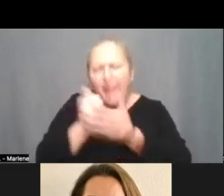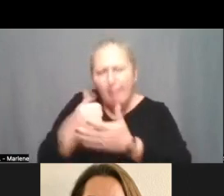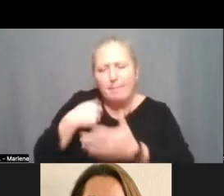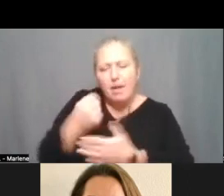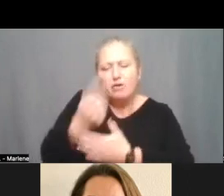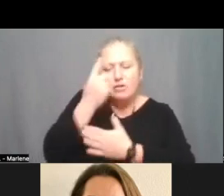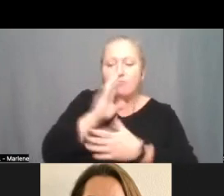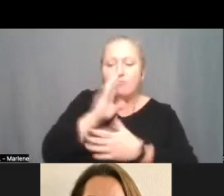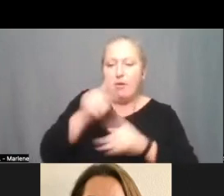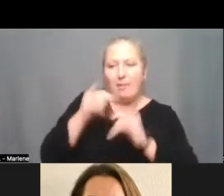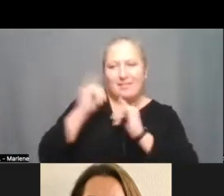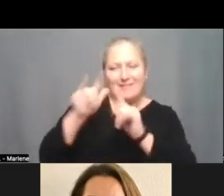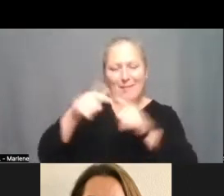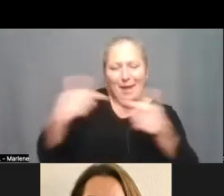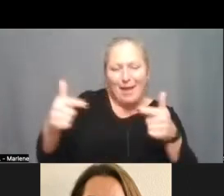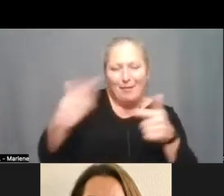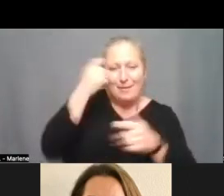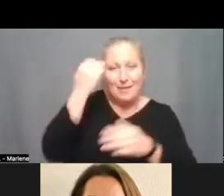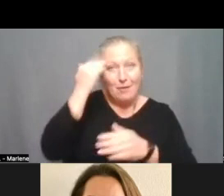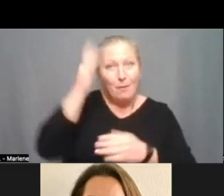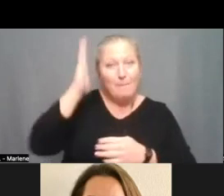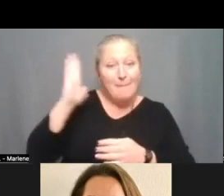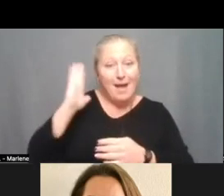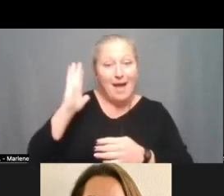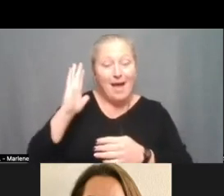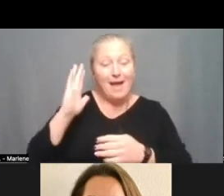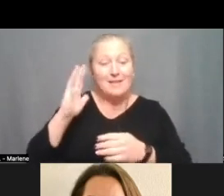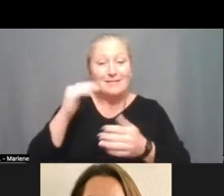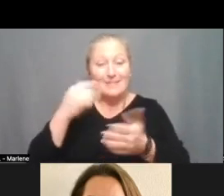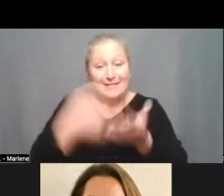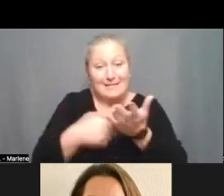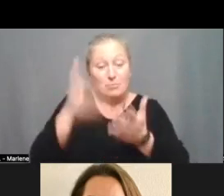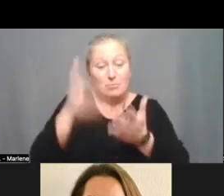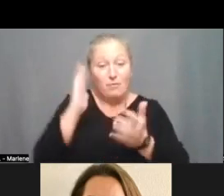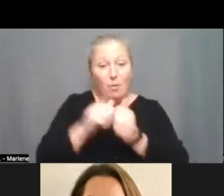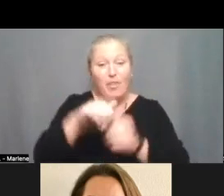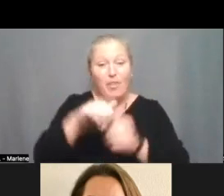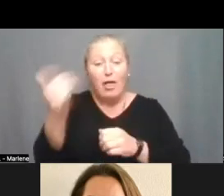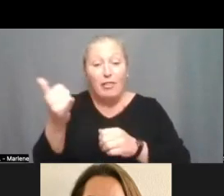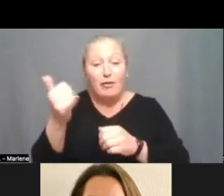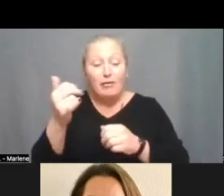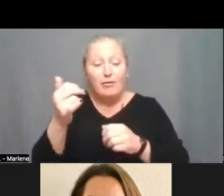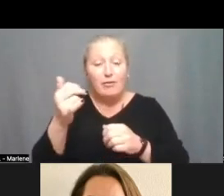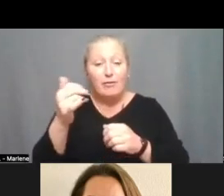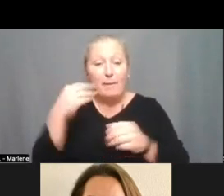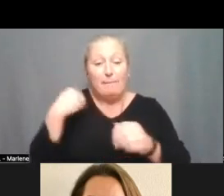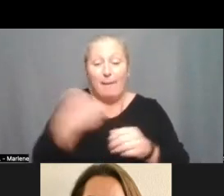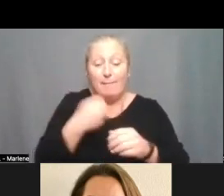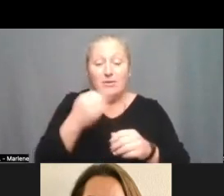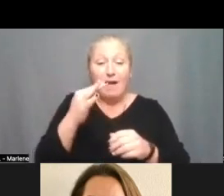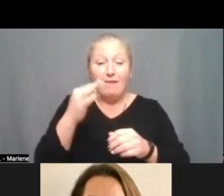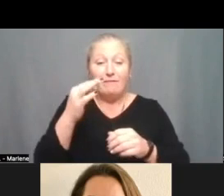we're talking the same language because i know in the past you know when i've had this discussion before with other um members of the executive cabinet